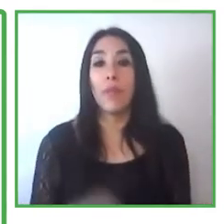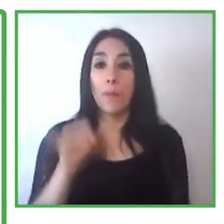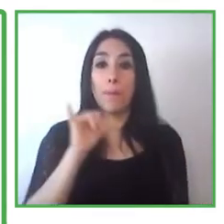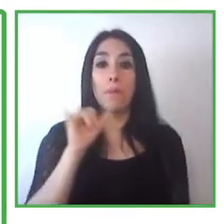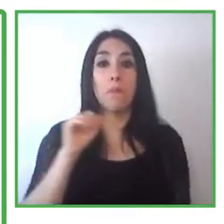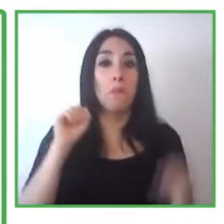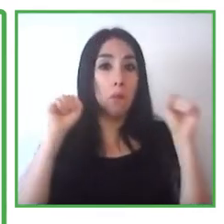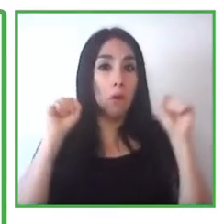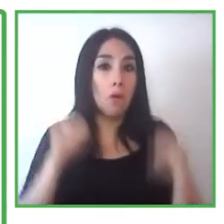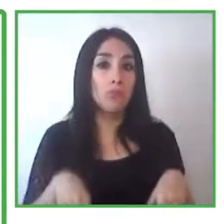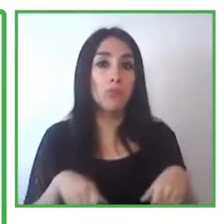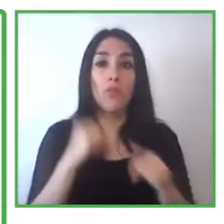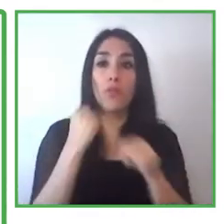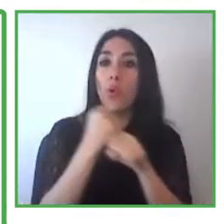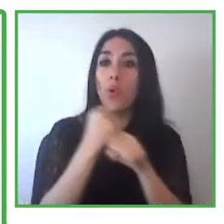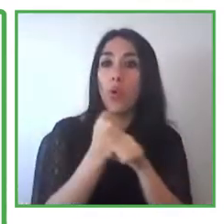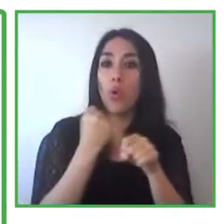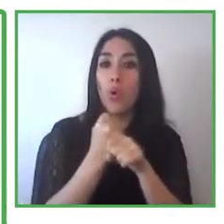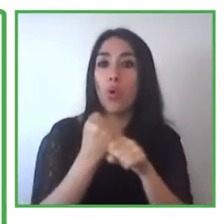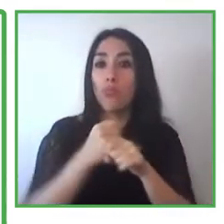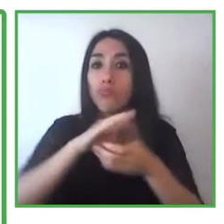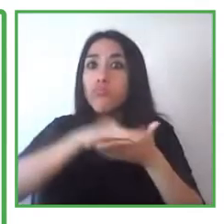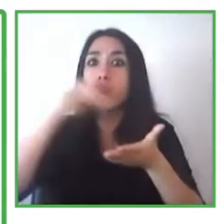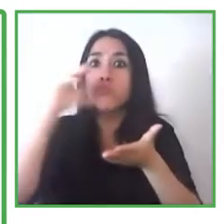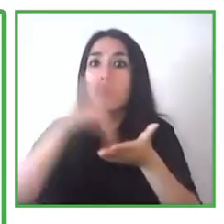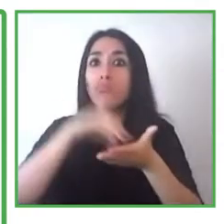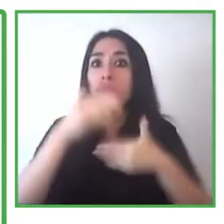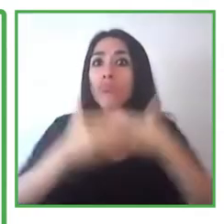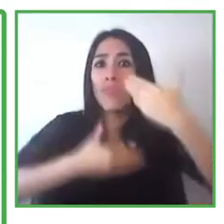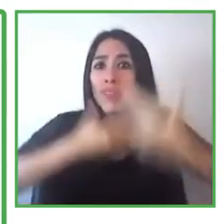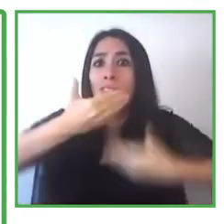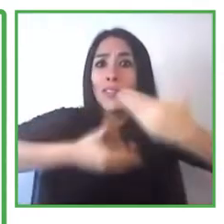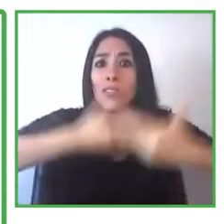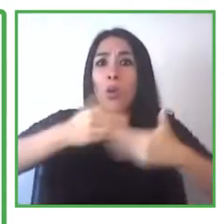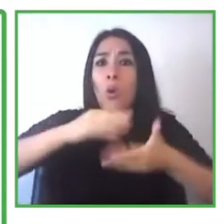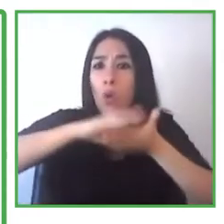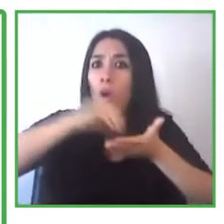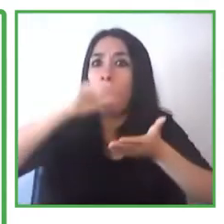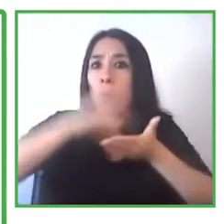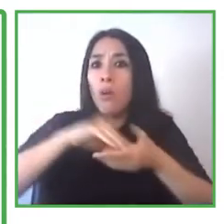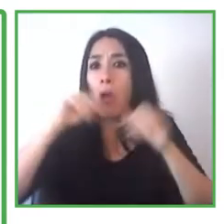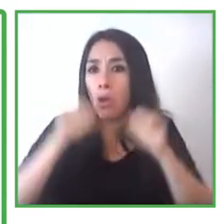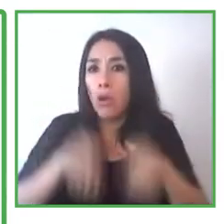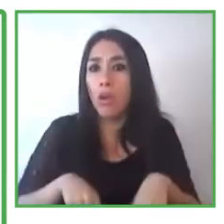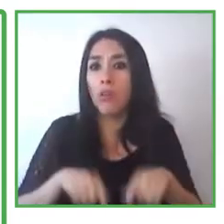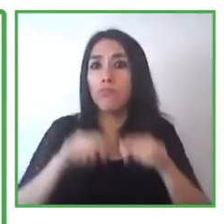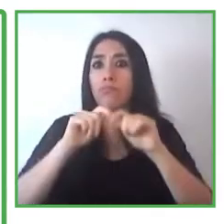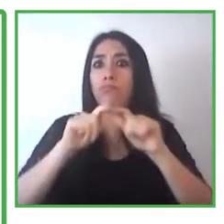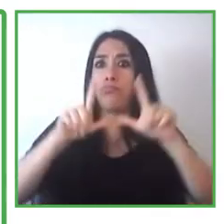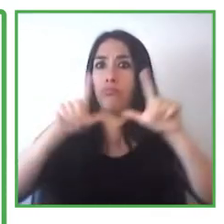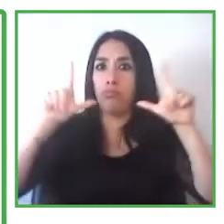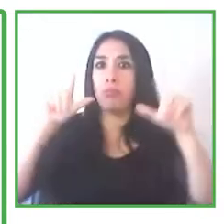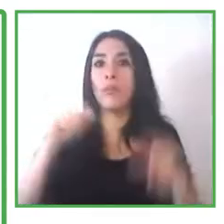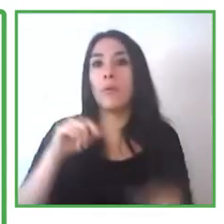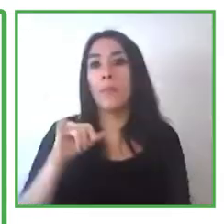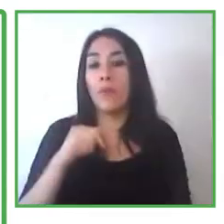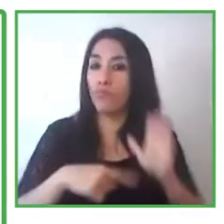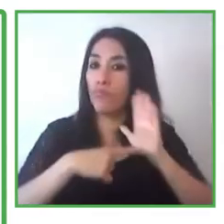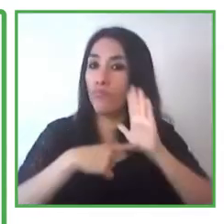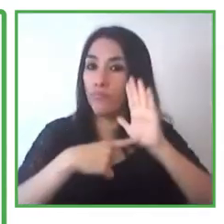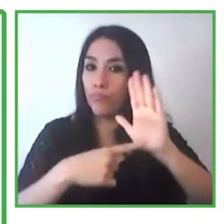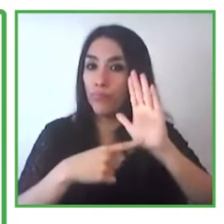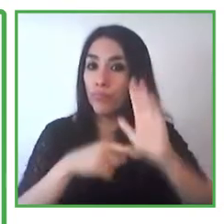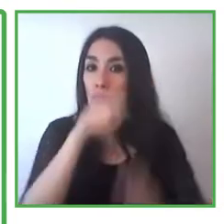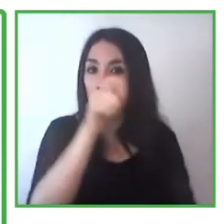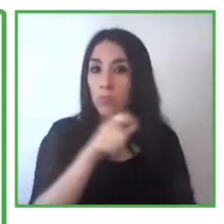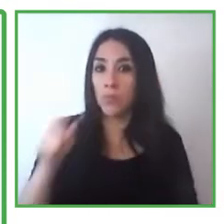high expectations of succeeding and of course proving that